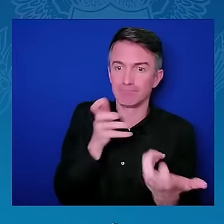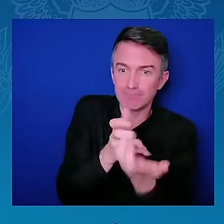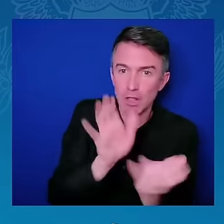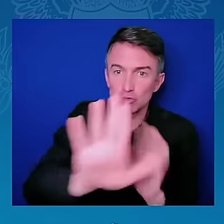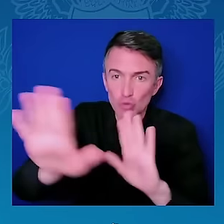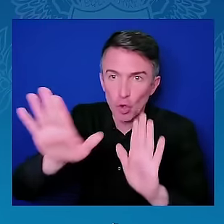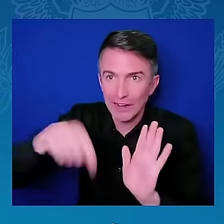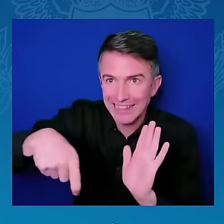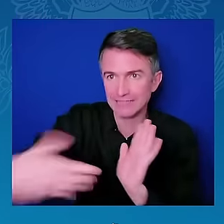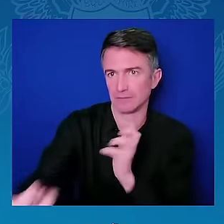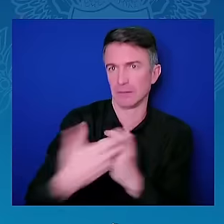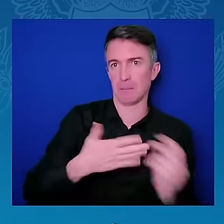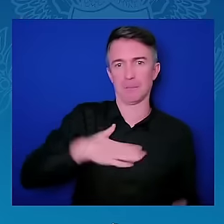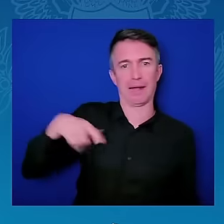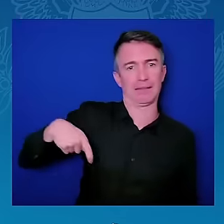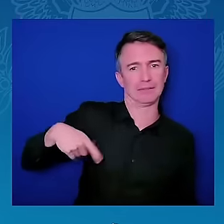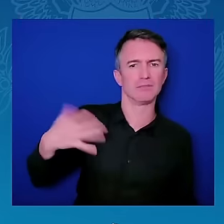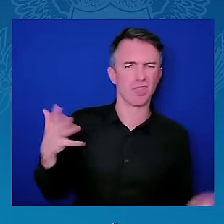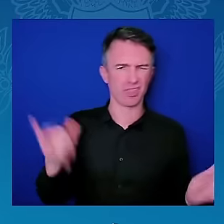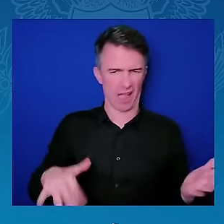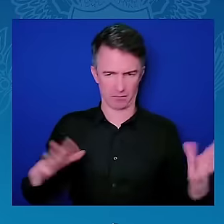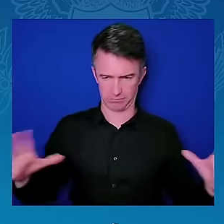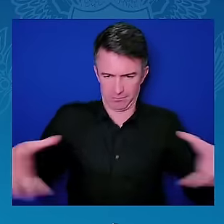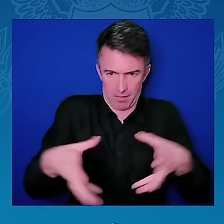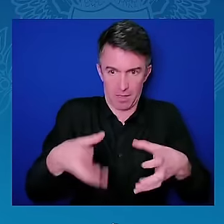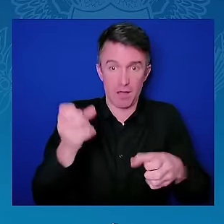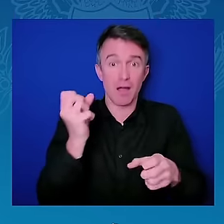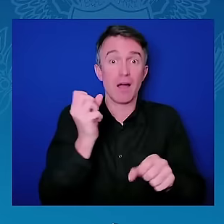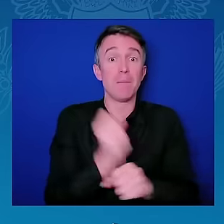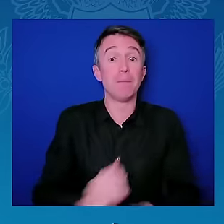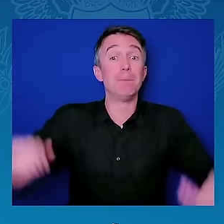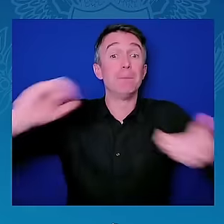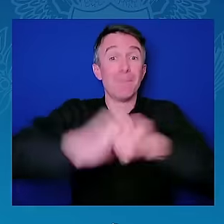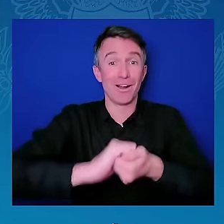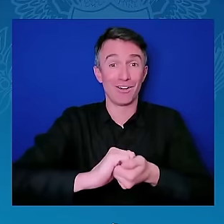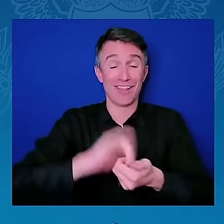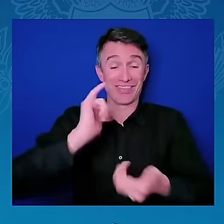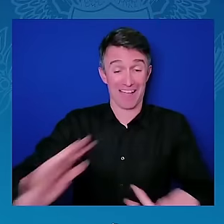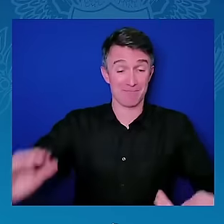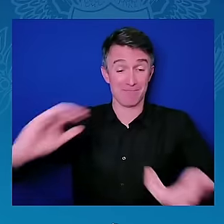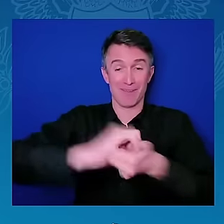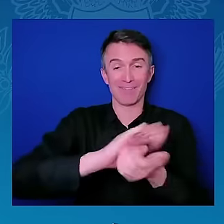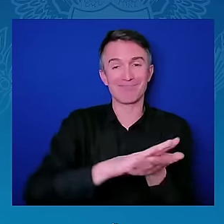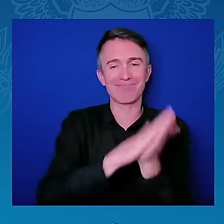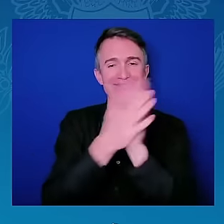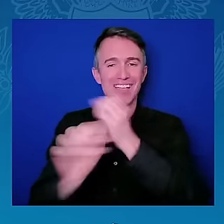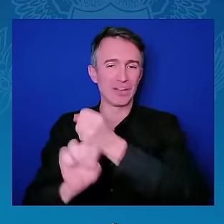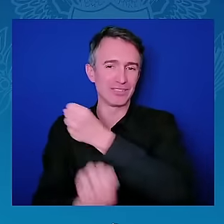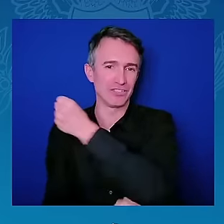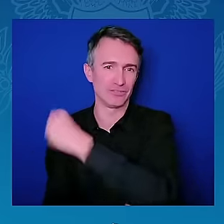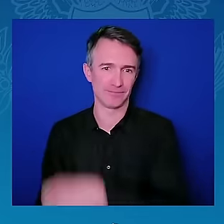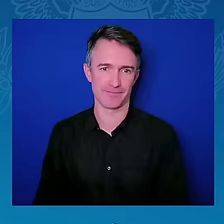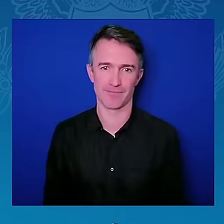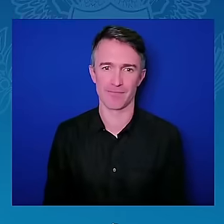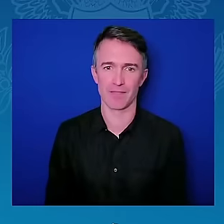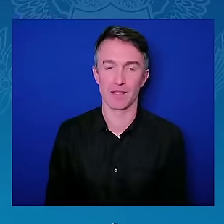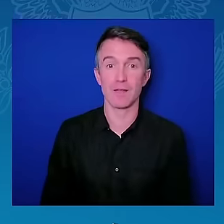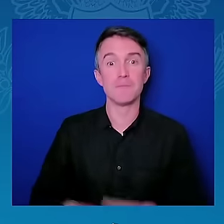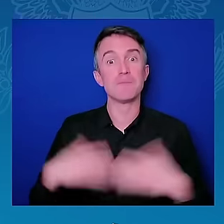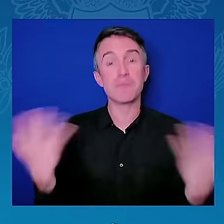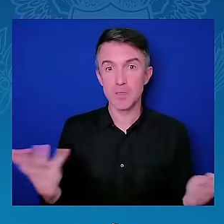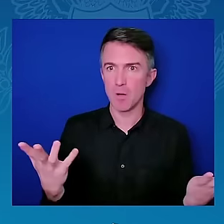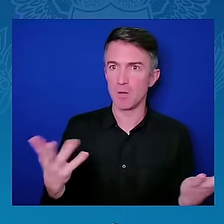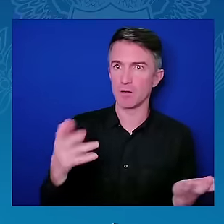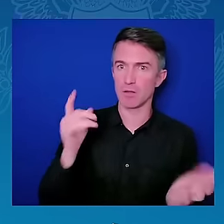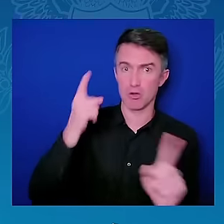between now and the future, must integrate and adapt and adopt technology in